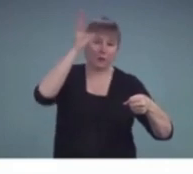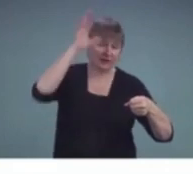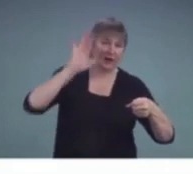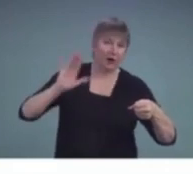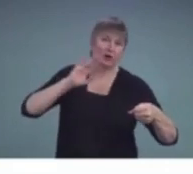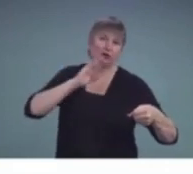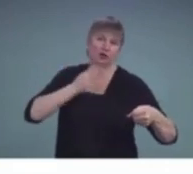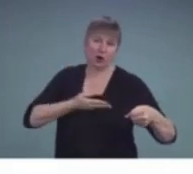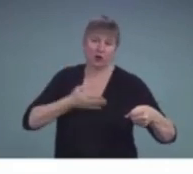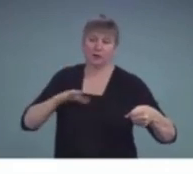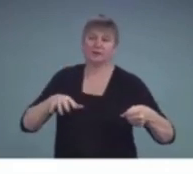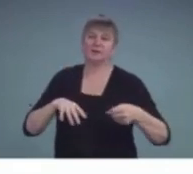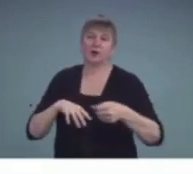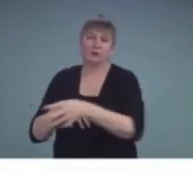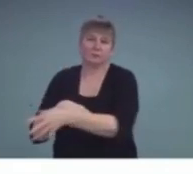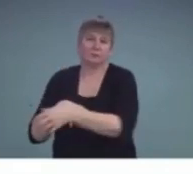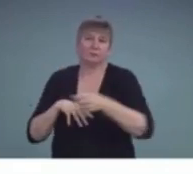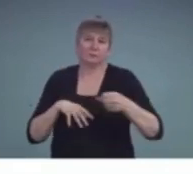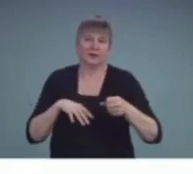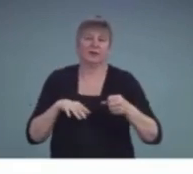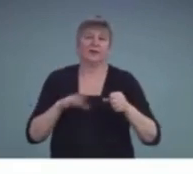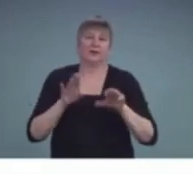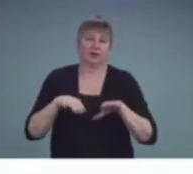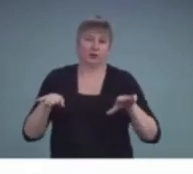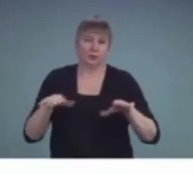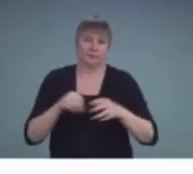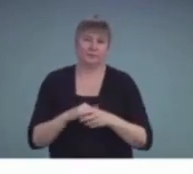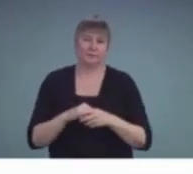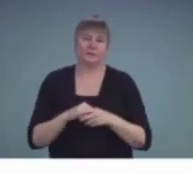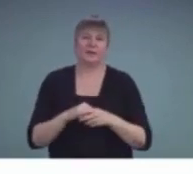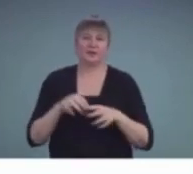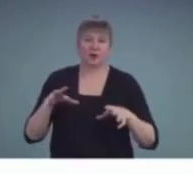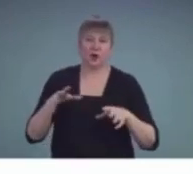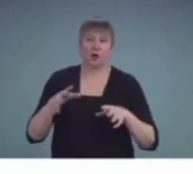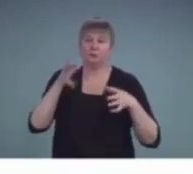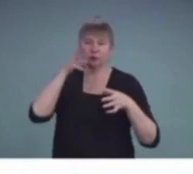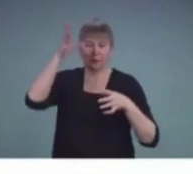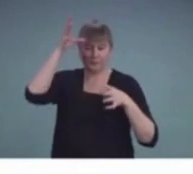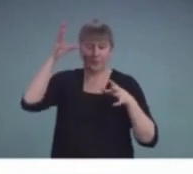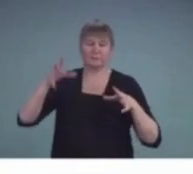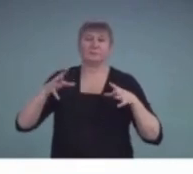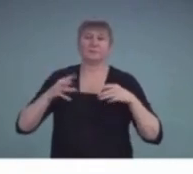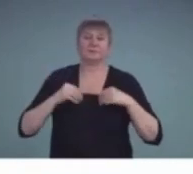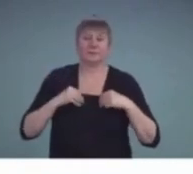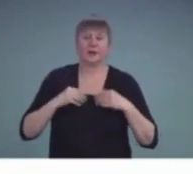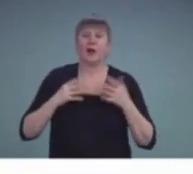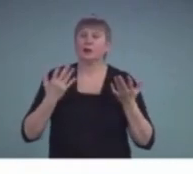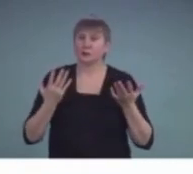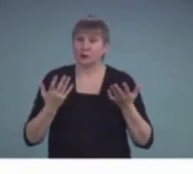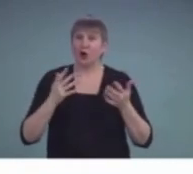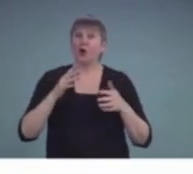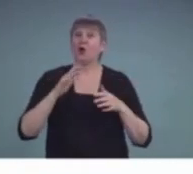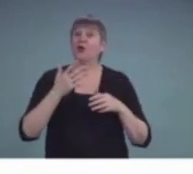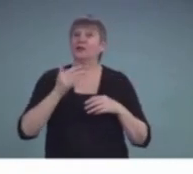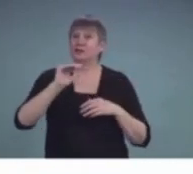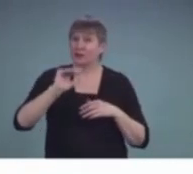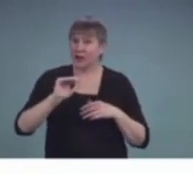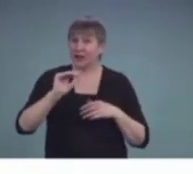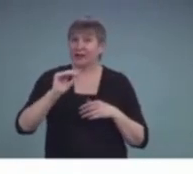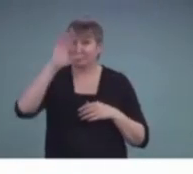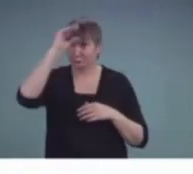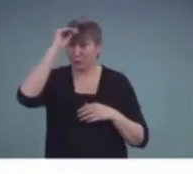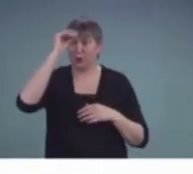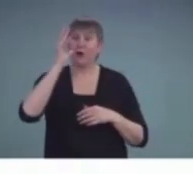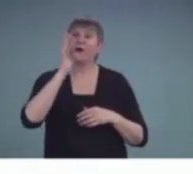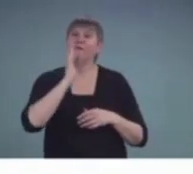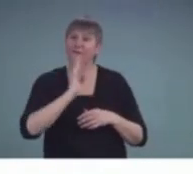parents, the children's grandparents. When he arrived at four, he attended a community preschool and then at school entry